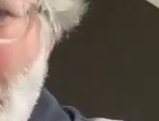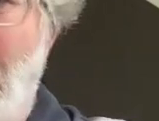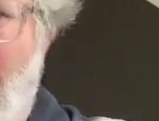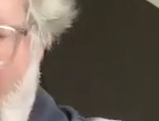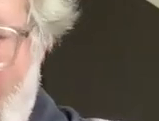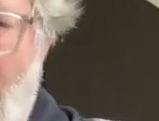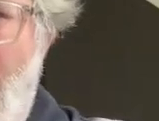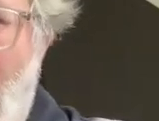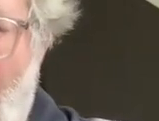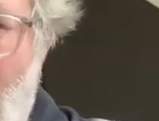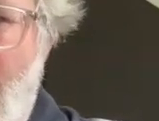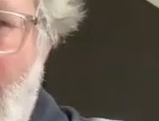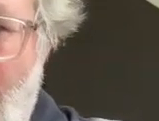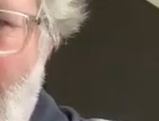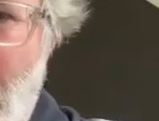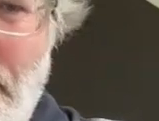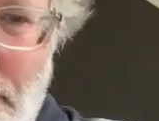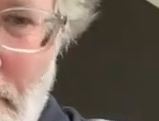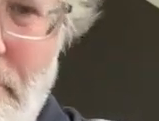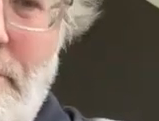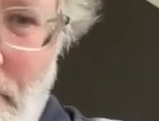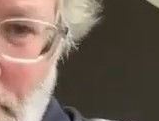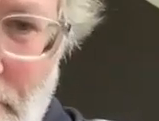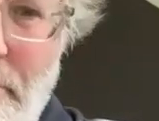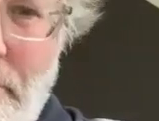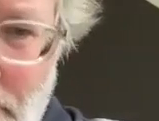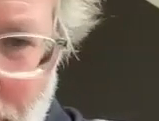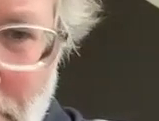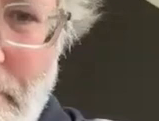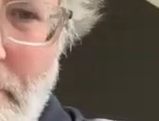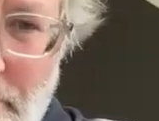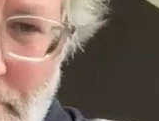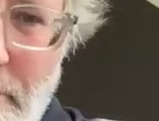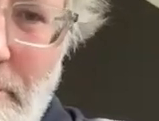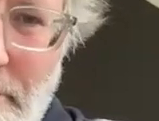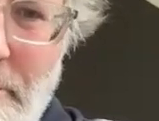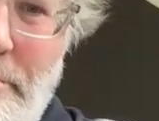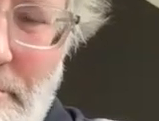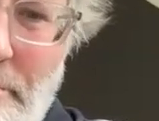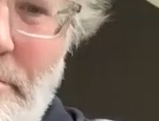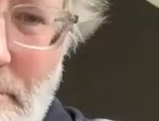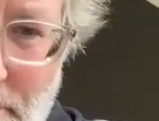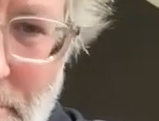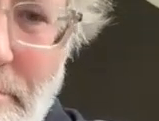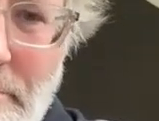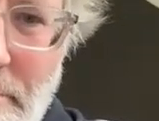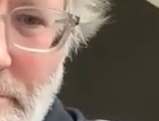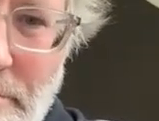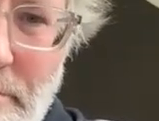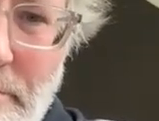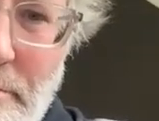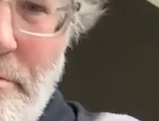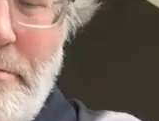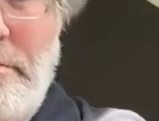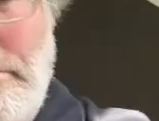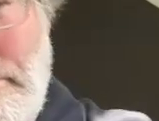contributes to um climate change and you know them now what do you do if you're you know you can't use your computer anymore you know and you know